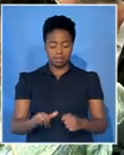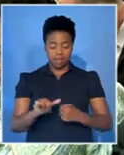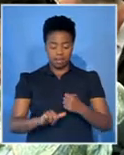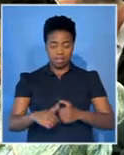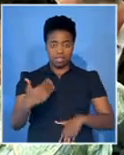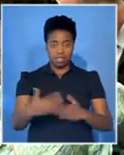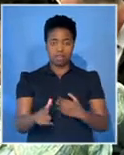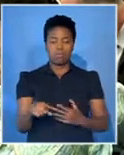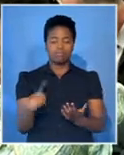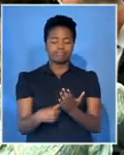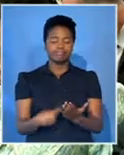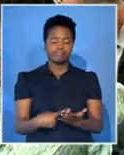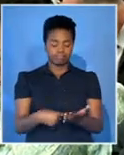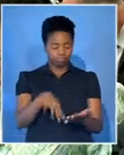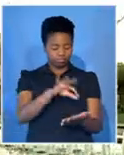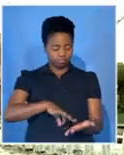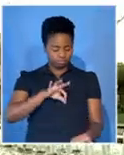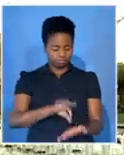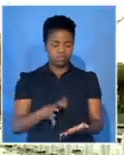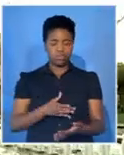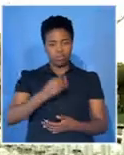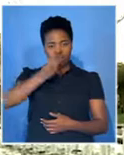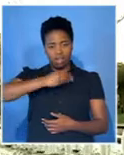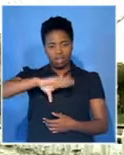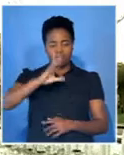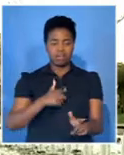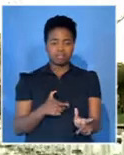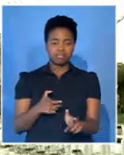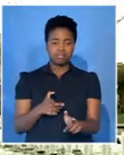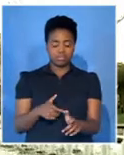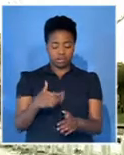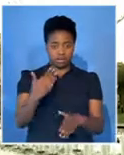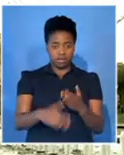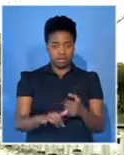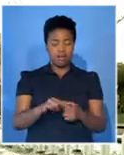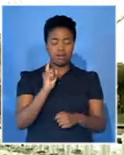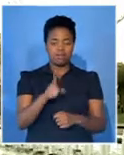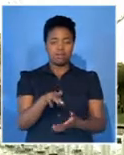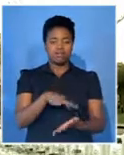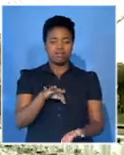the month to discuss and sign the agreement on elephant poaching. Lisette Labiskagny, SBC News, Gaborone, Botswana.